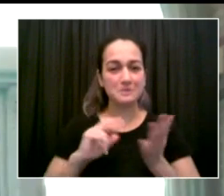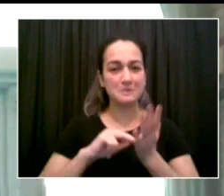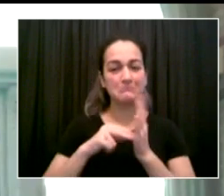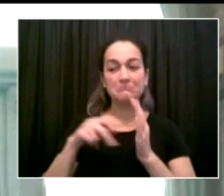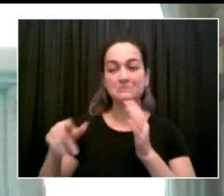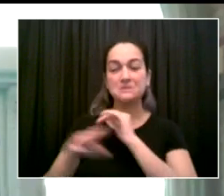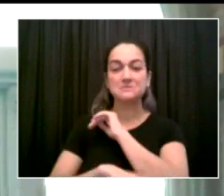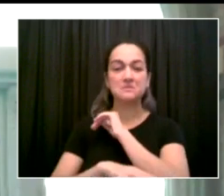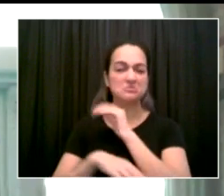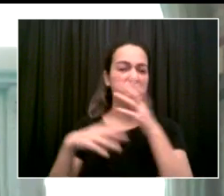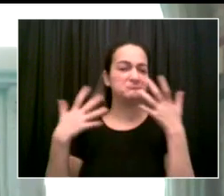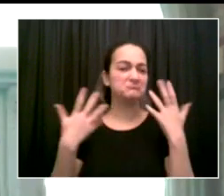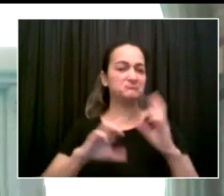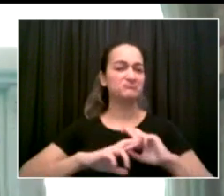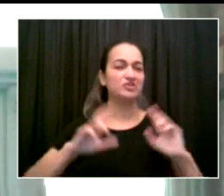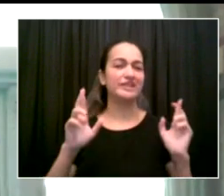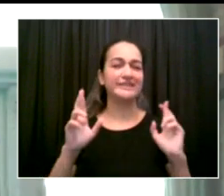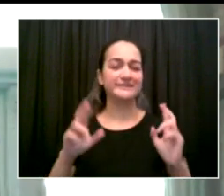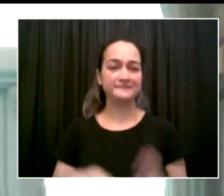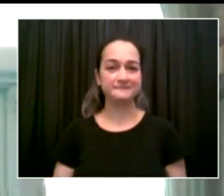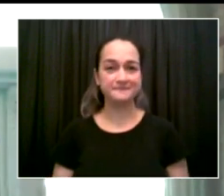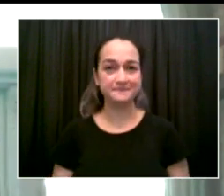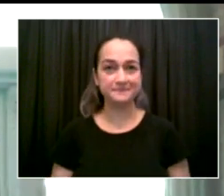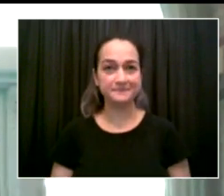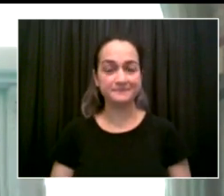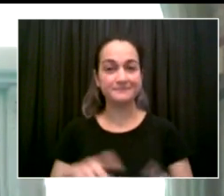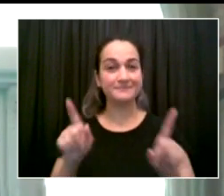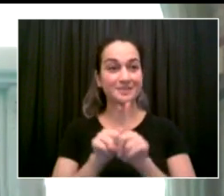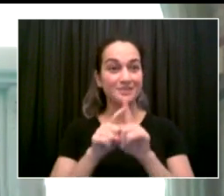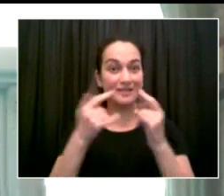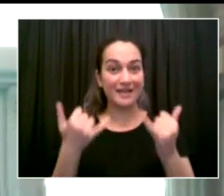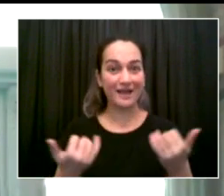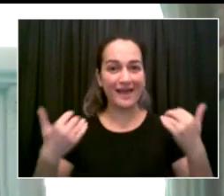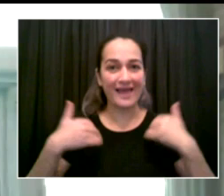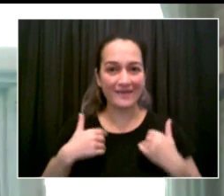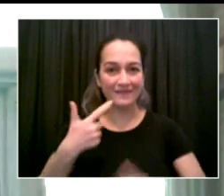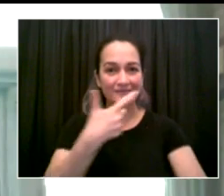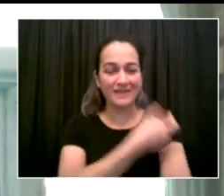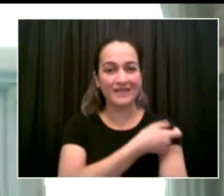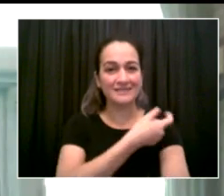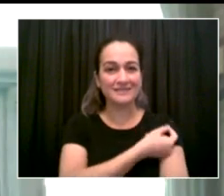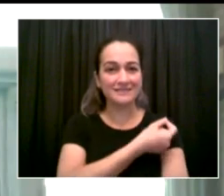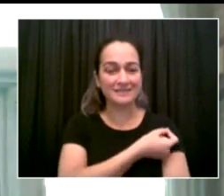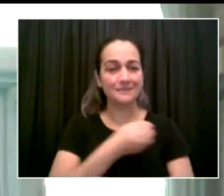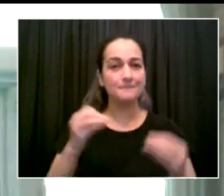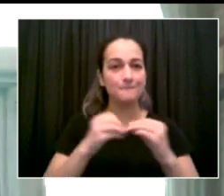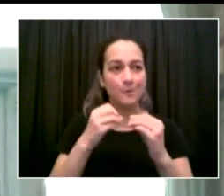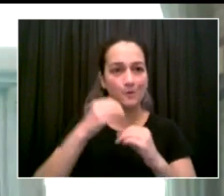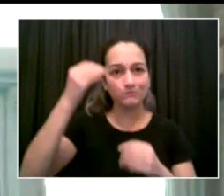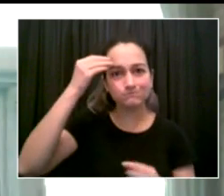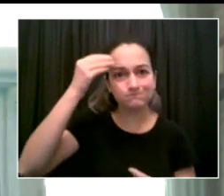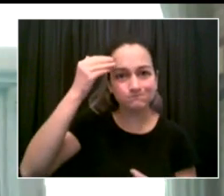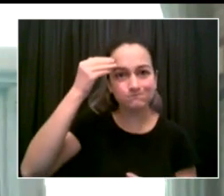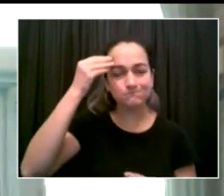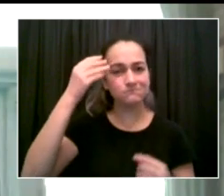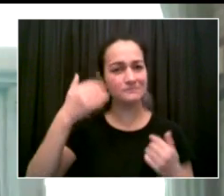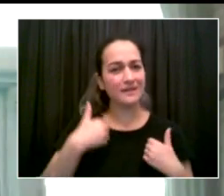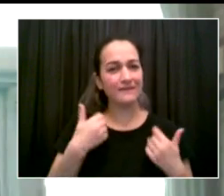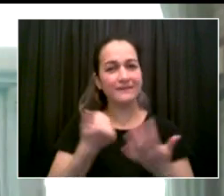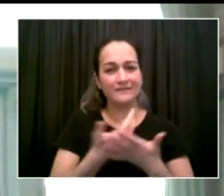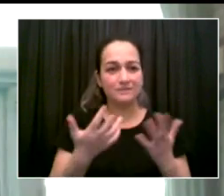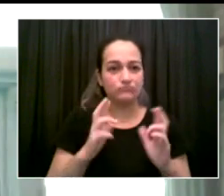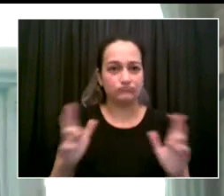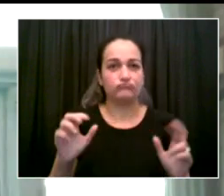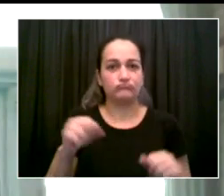buildings. But we have materials both online, our children, we have over 500,000 devices, Wi-Fi-enabled,